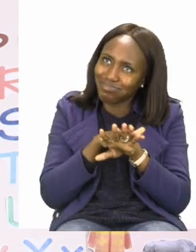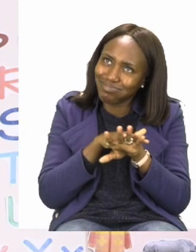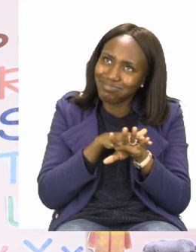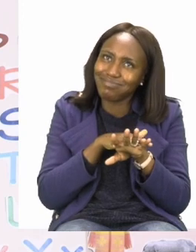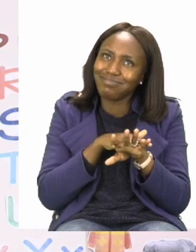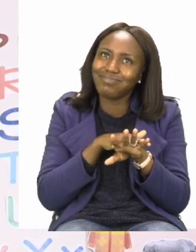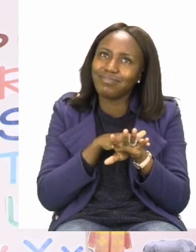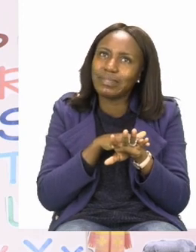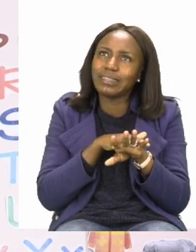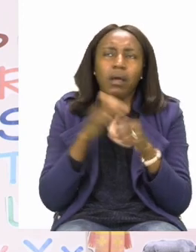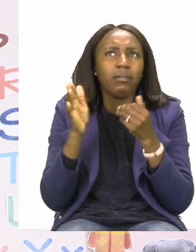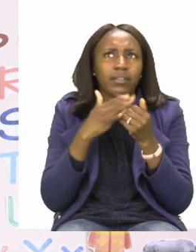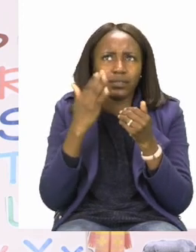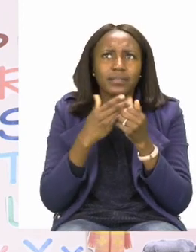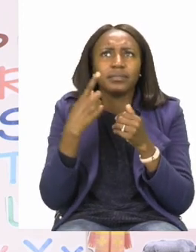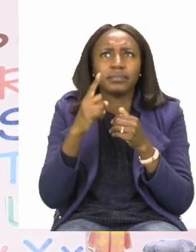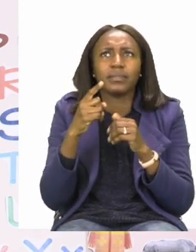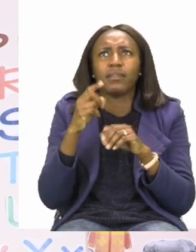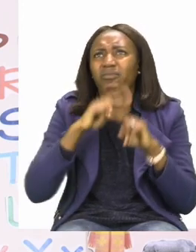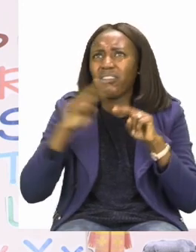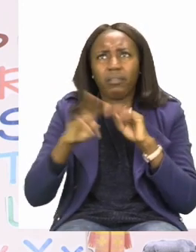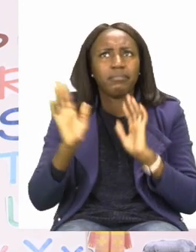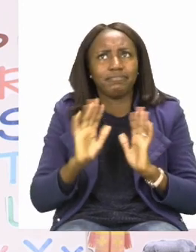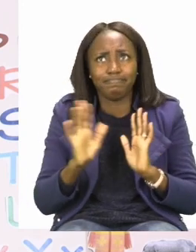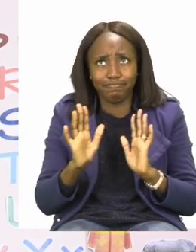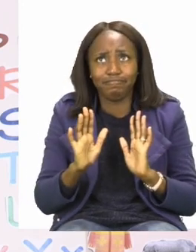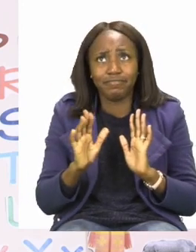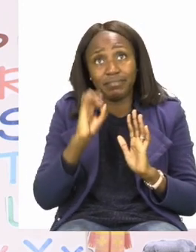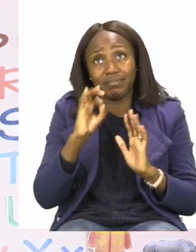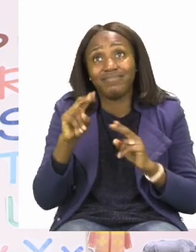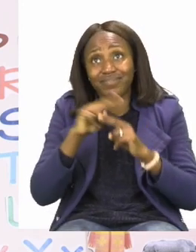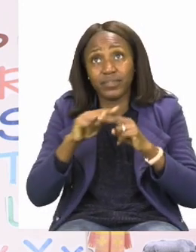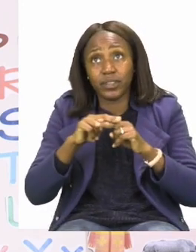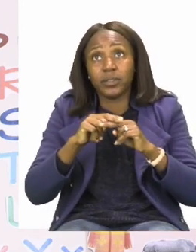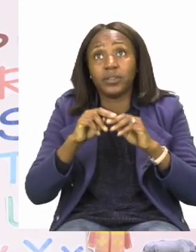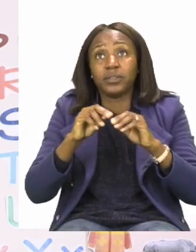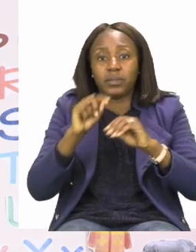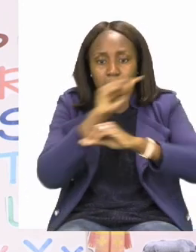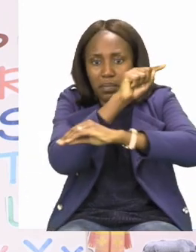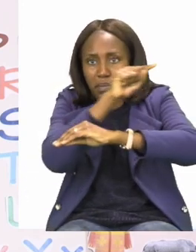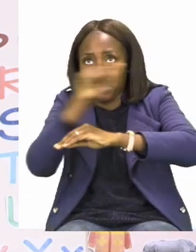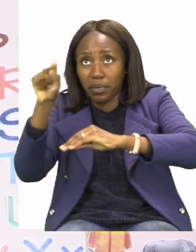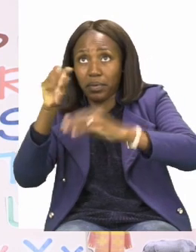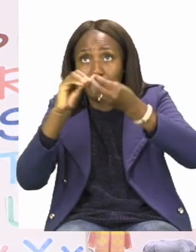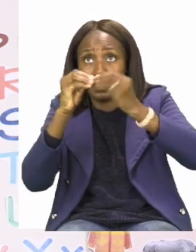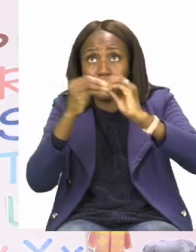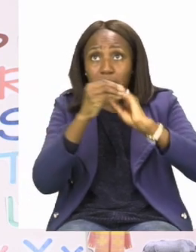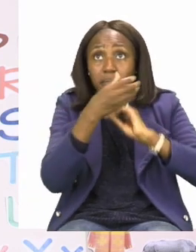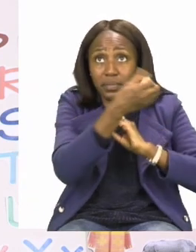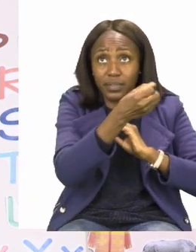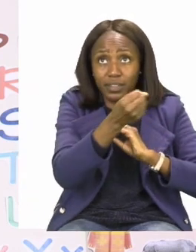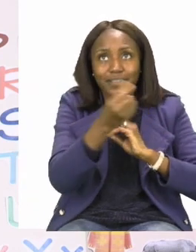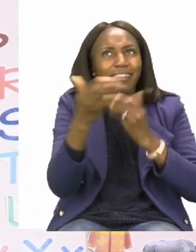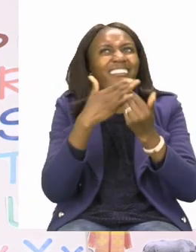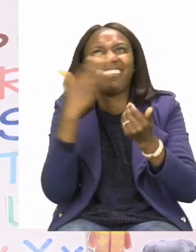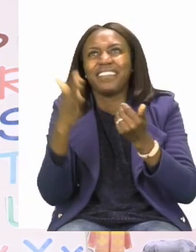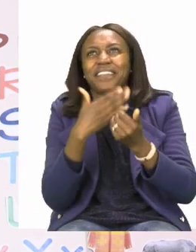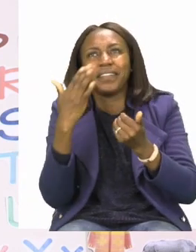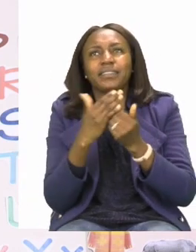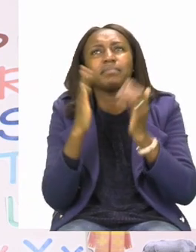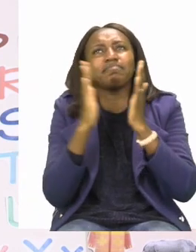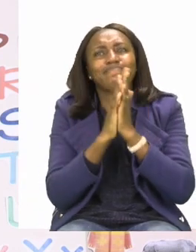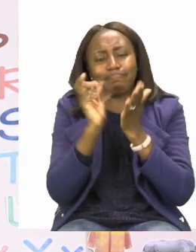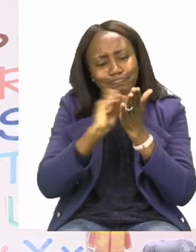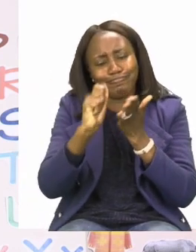very simple and if you're using your number line, it'll even be much quicker. I want you to be neat when you're